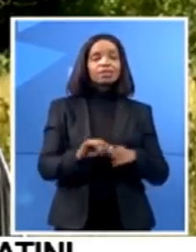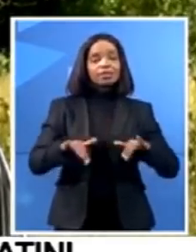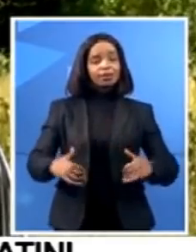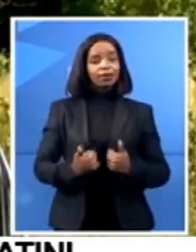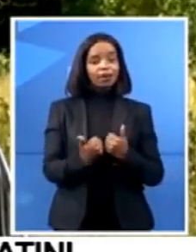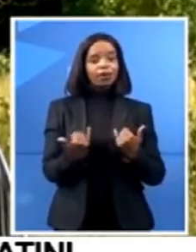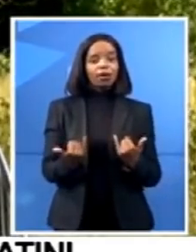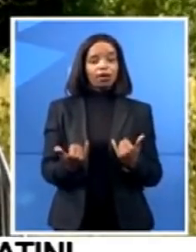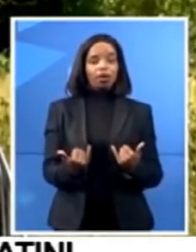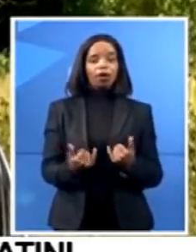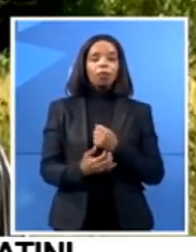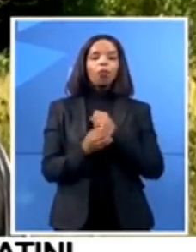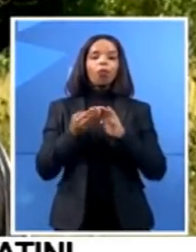other.